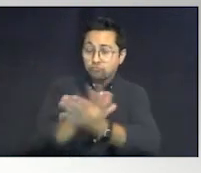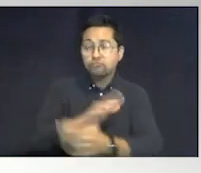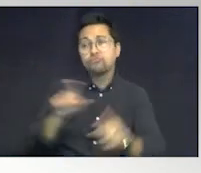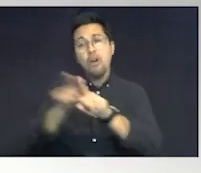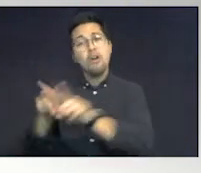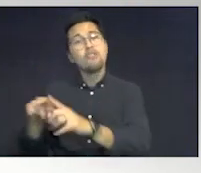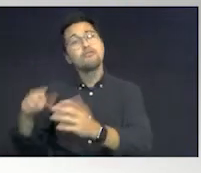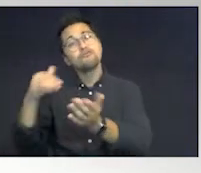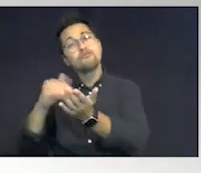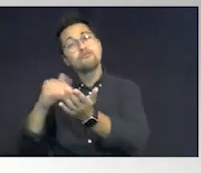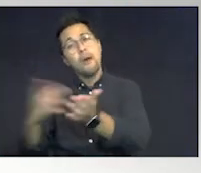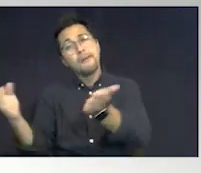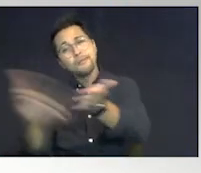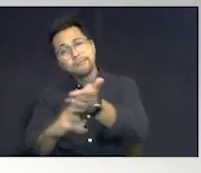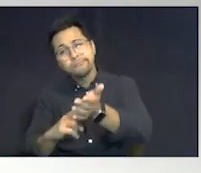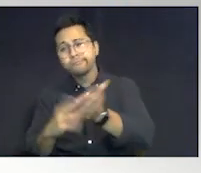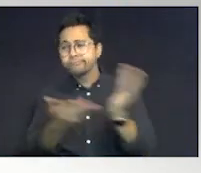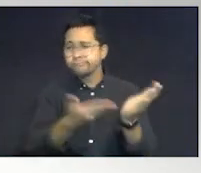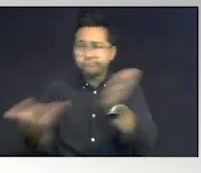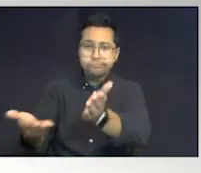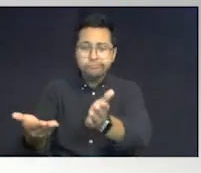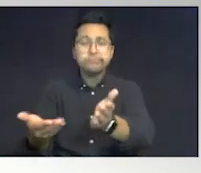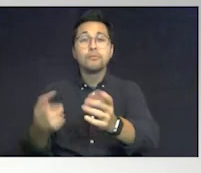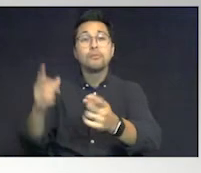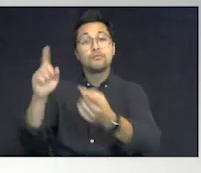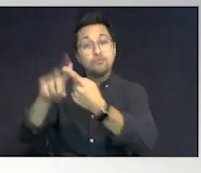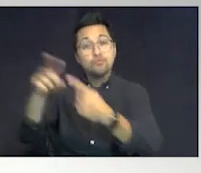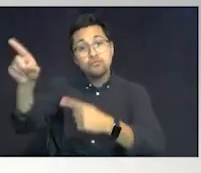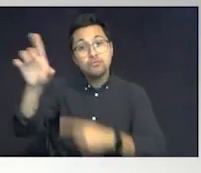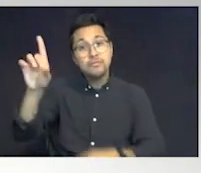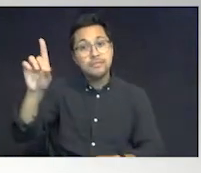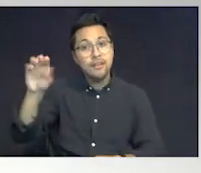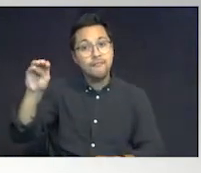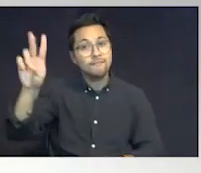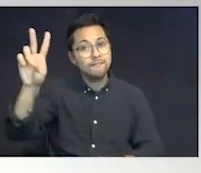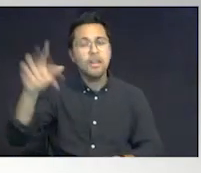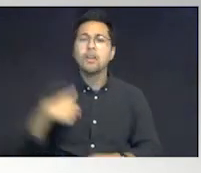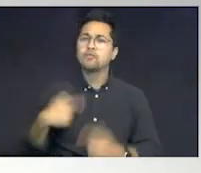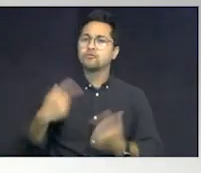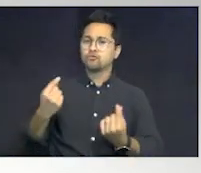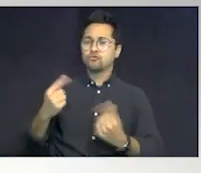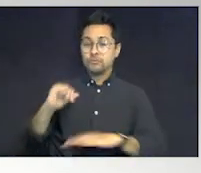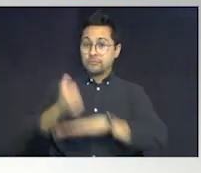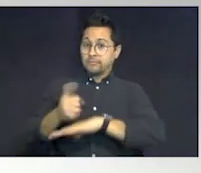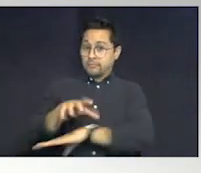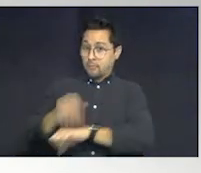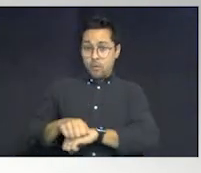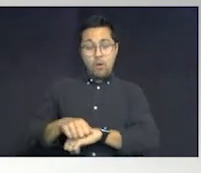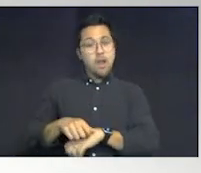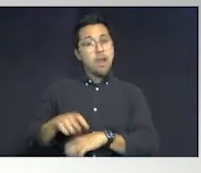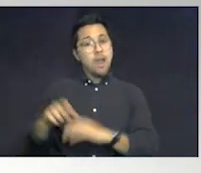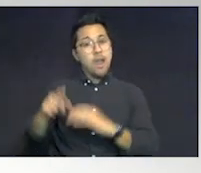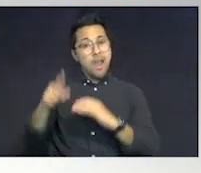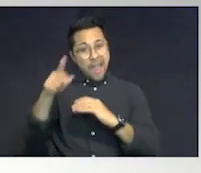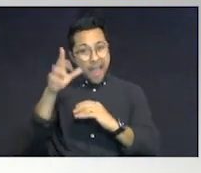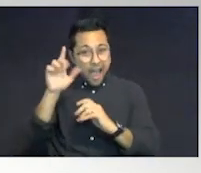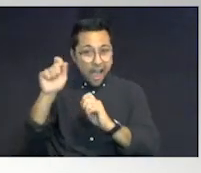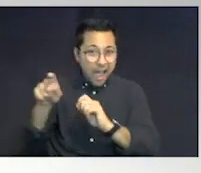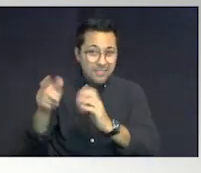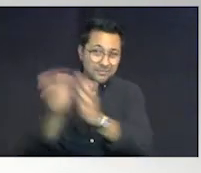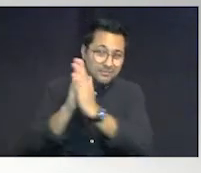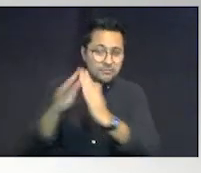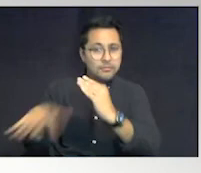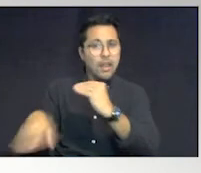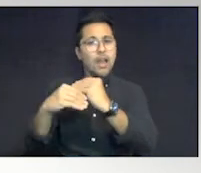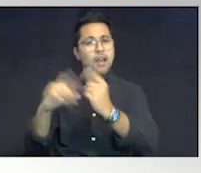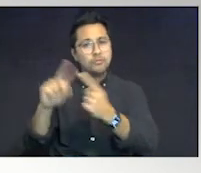with the doctor's signature for the DMV. All you have to do is make an appointment, get it added to the Florida identification